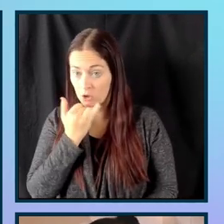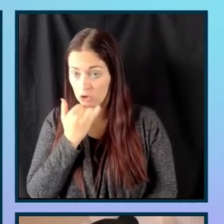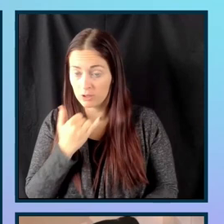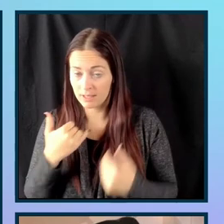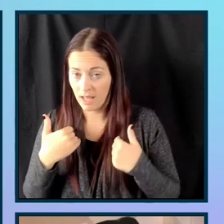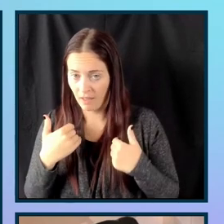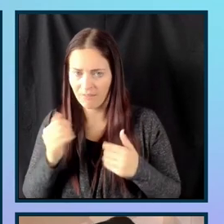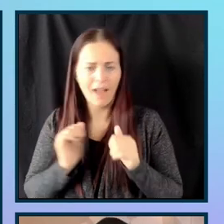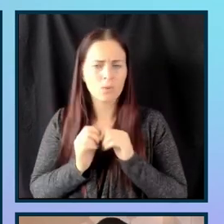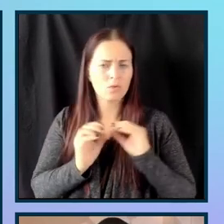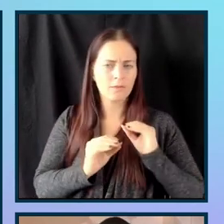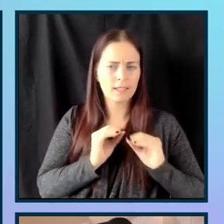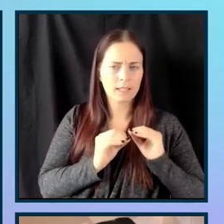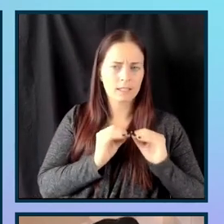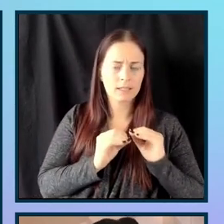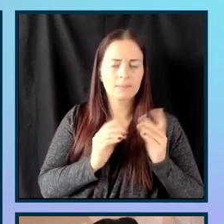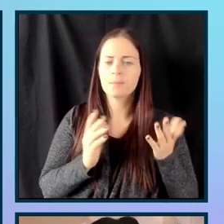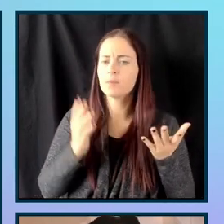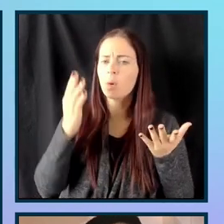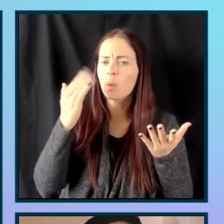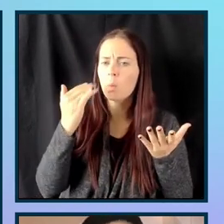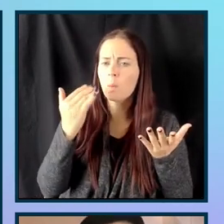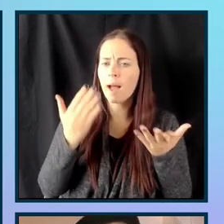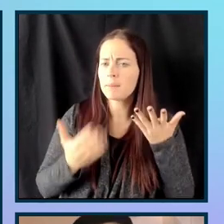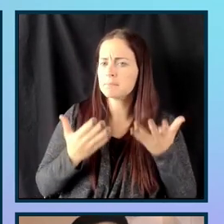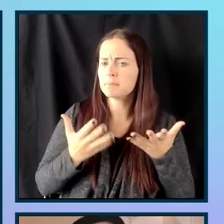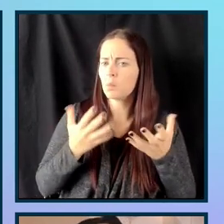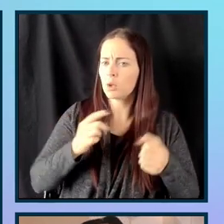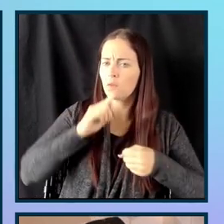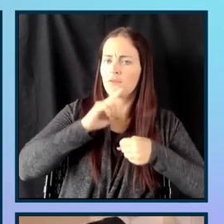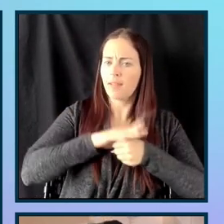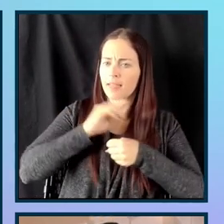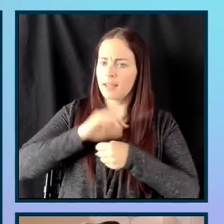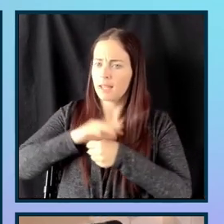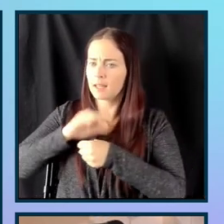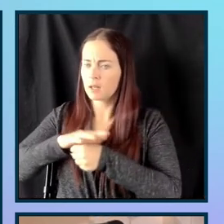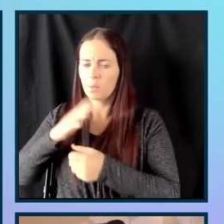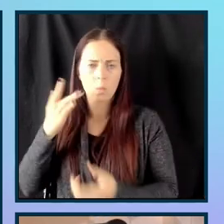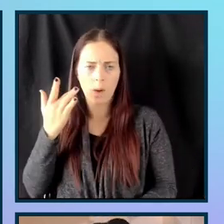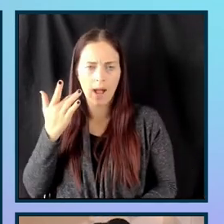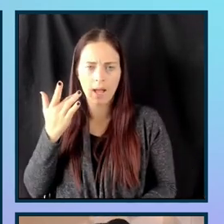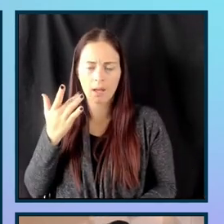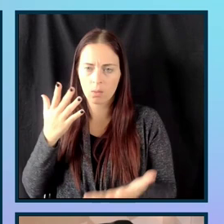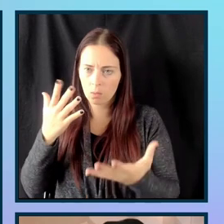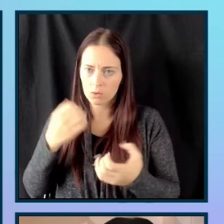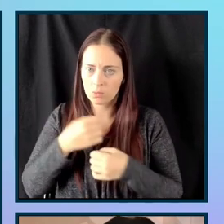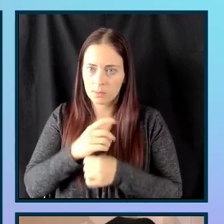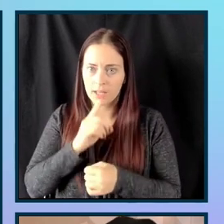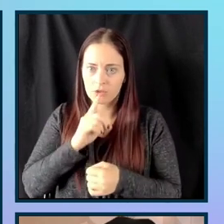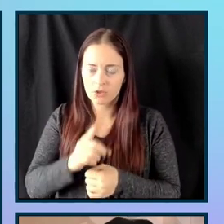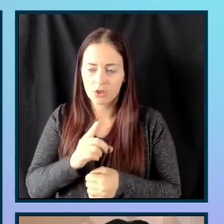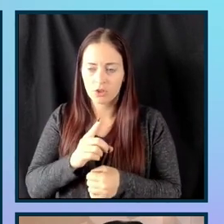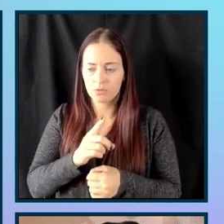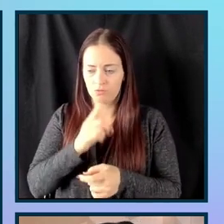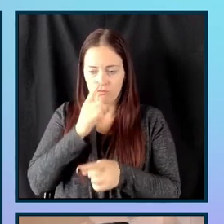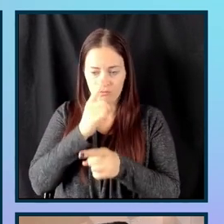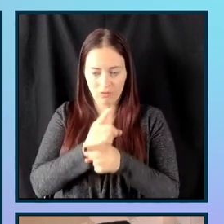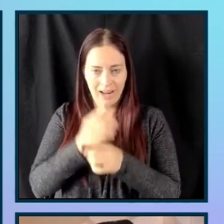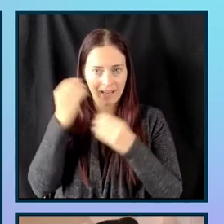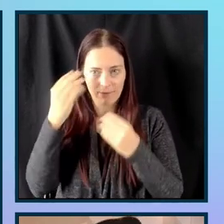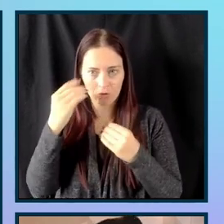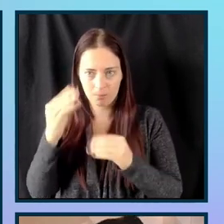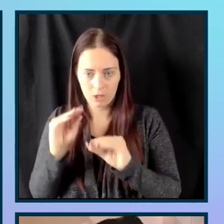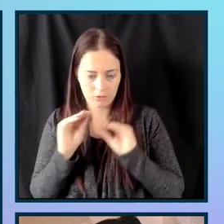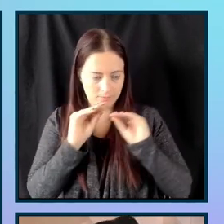providing. And why might we want to validate? Well, we want to make sure that we are getting the right data in the right format. So,